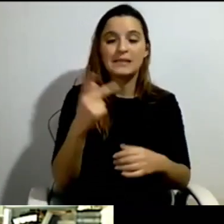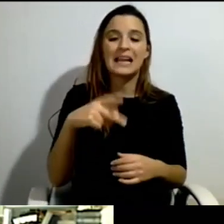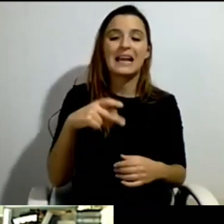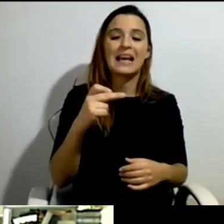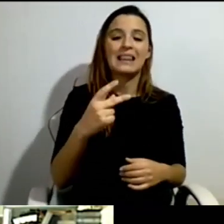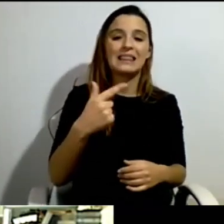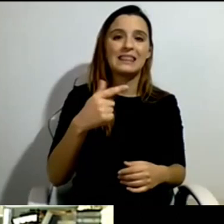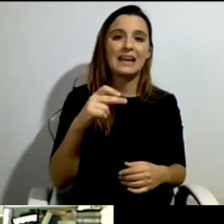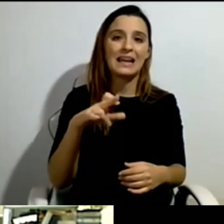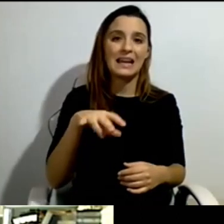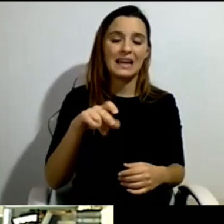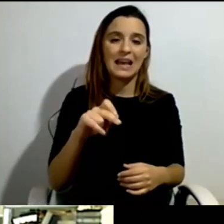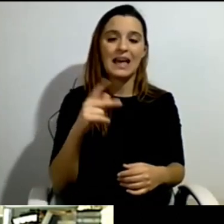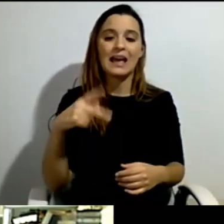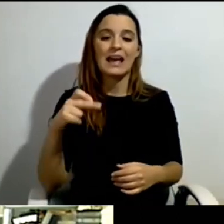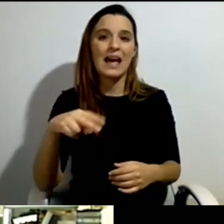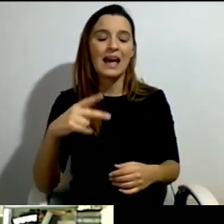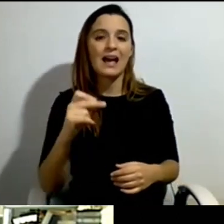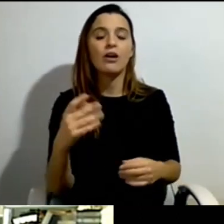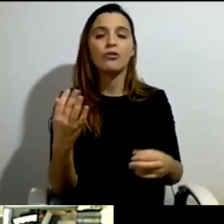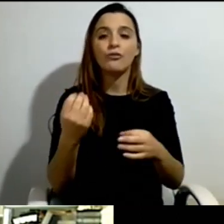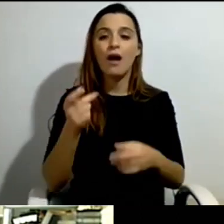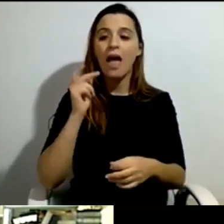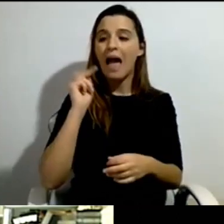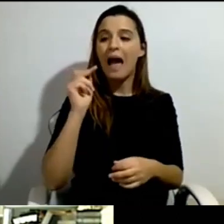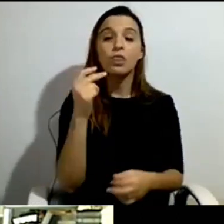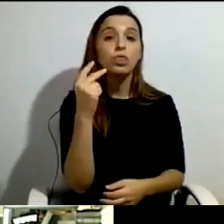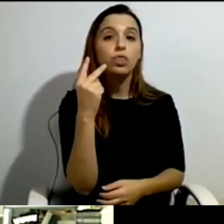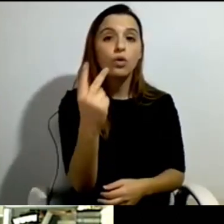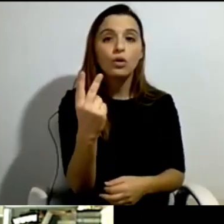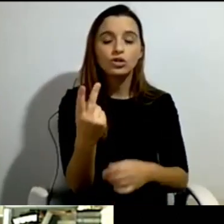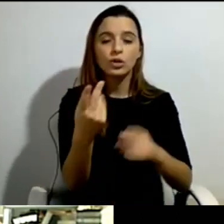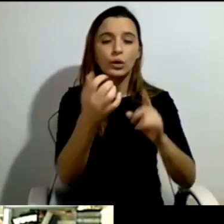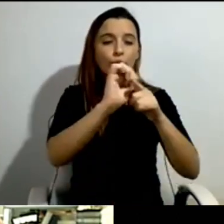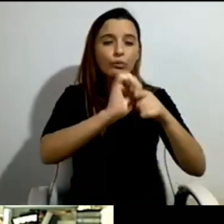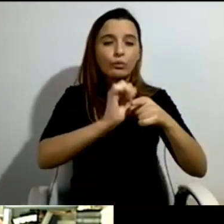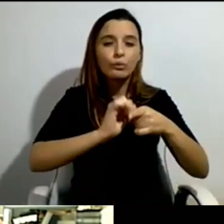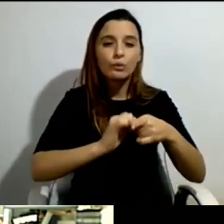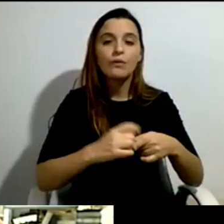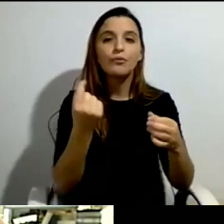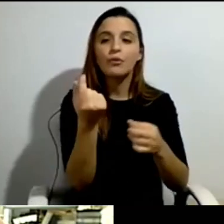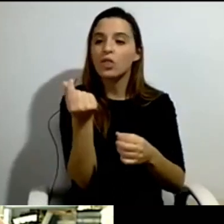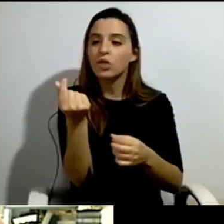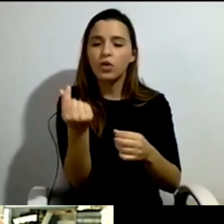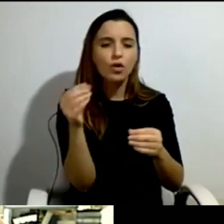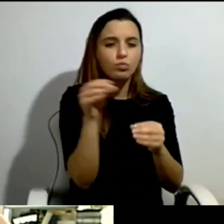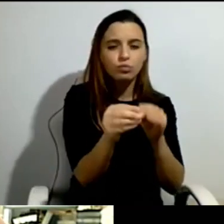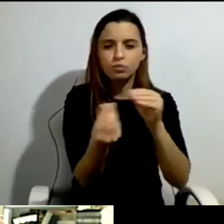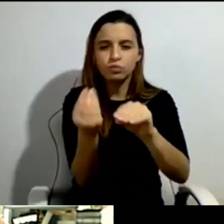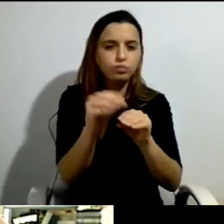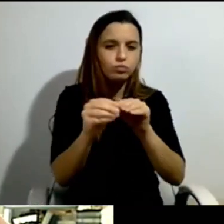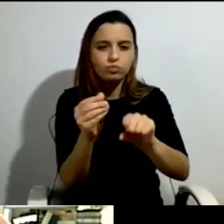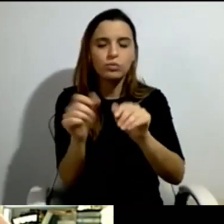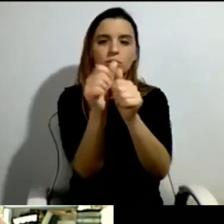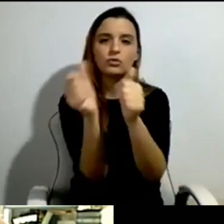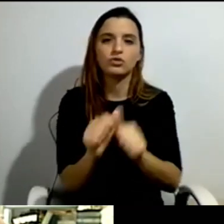sources of money that run into the institution system. We identified 16 different sources